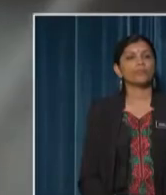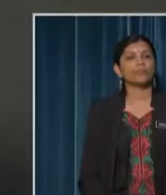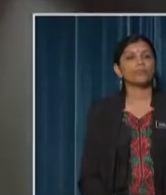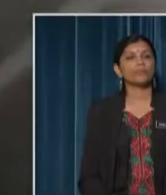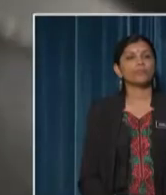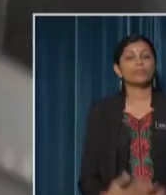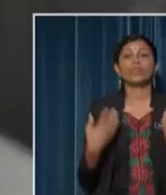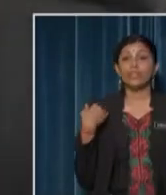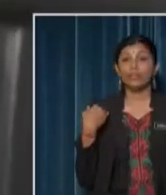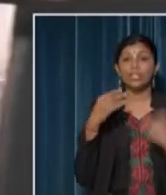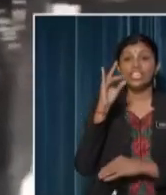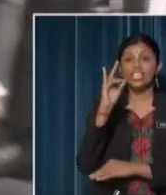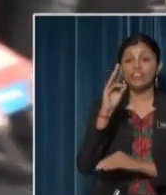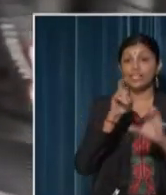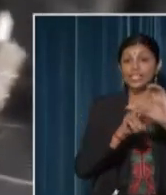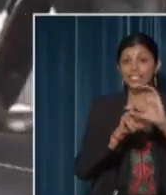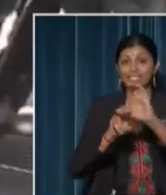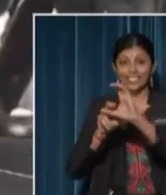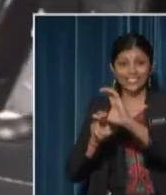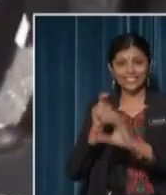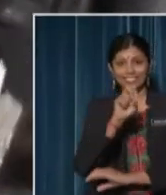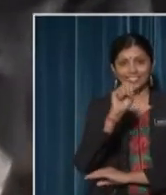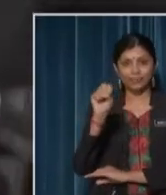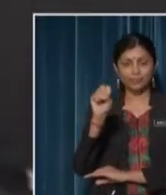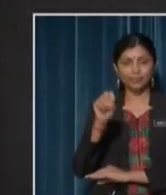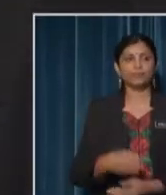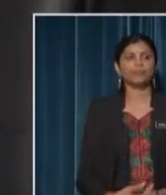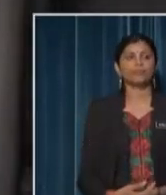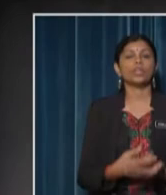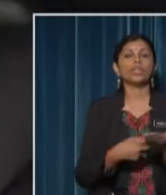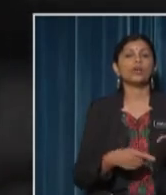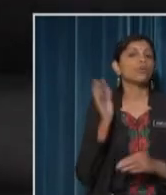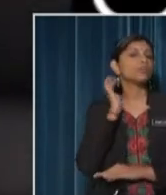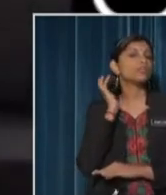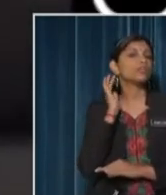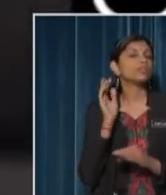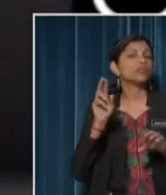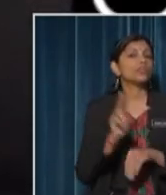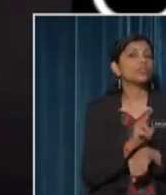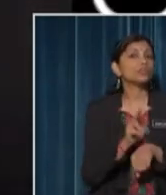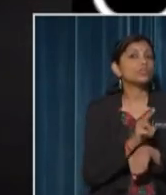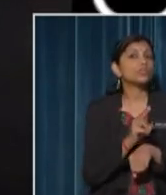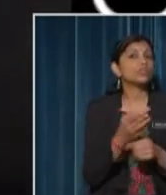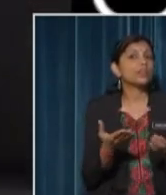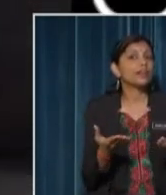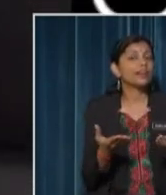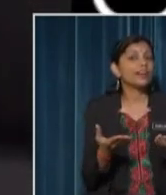There are seven seats What is the sense that we use to gather the above information?